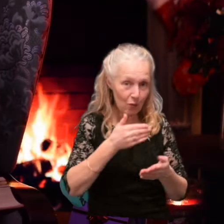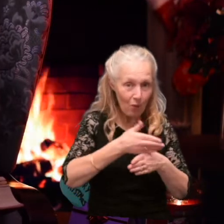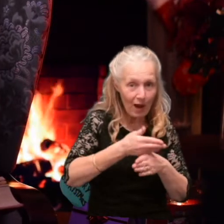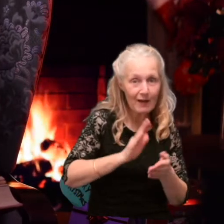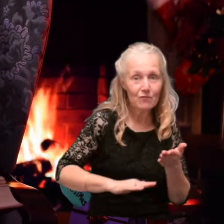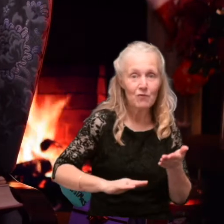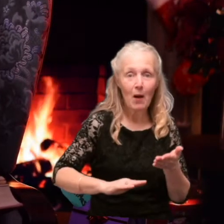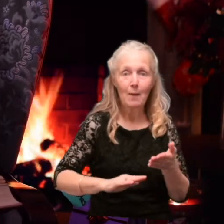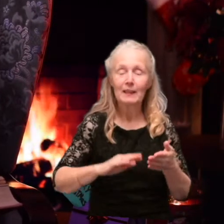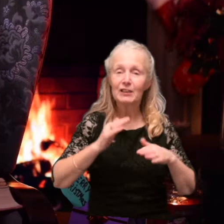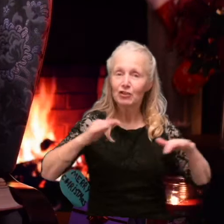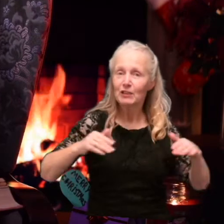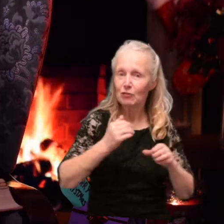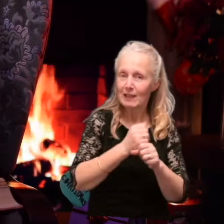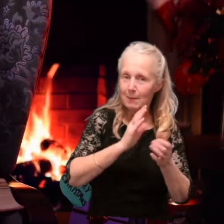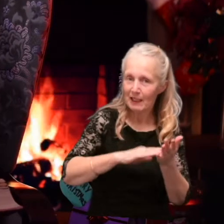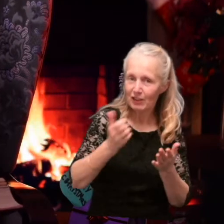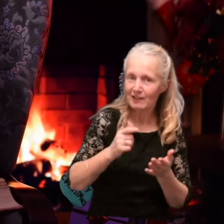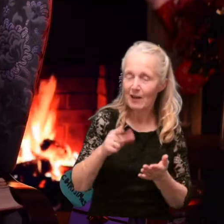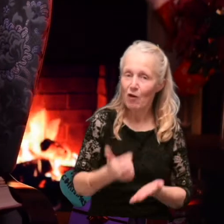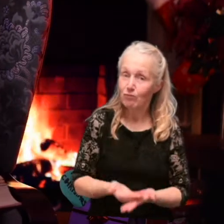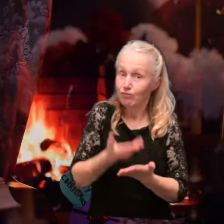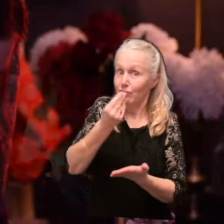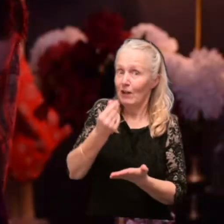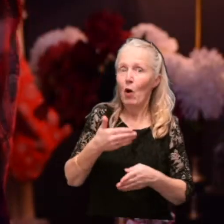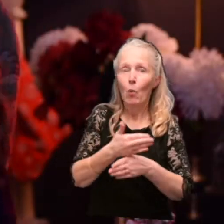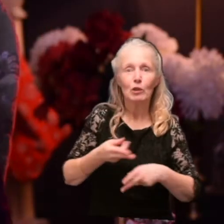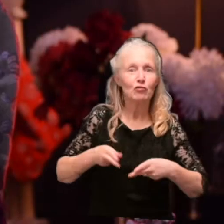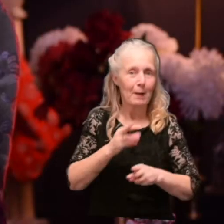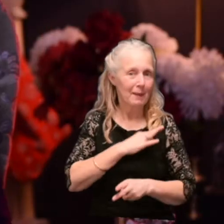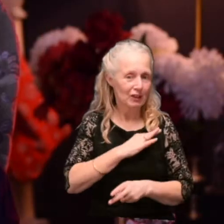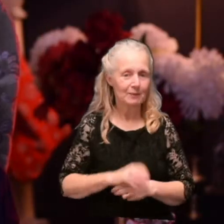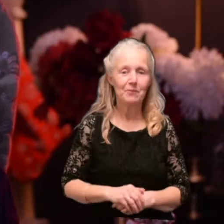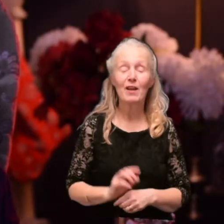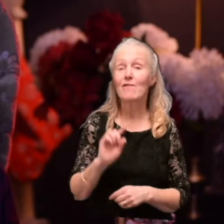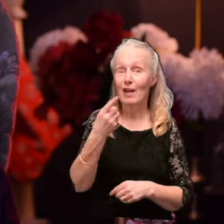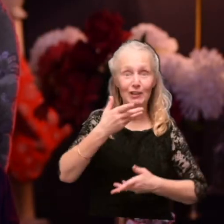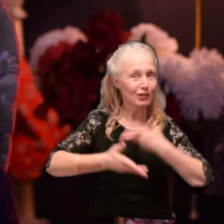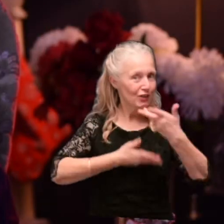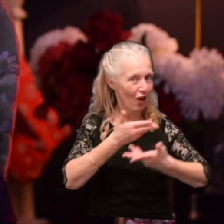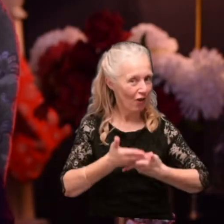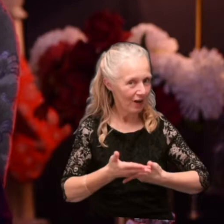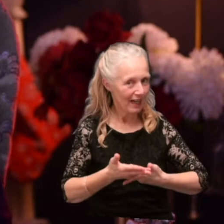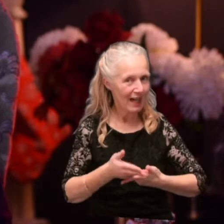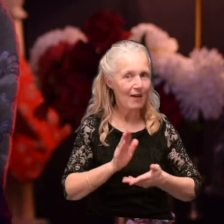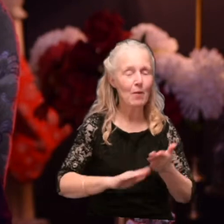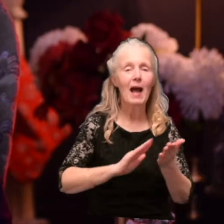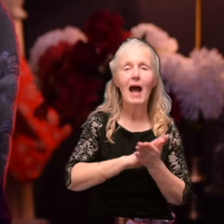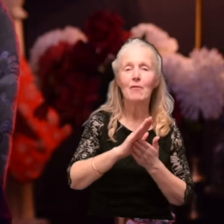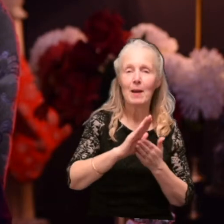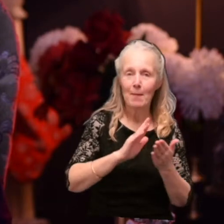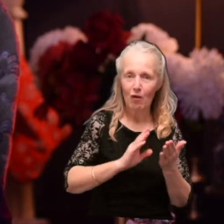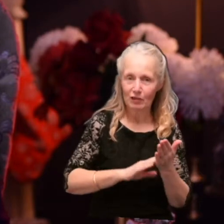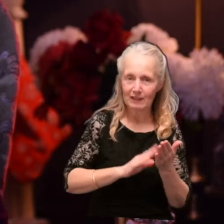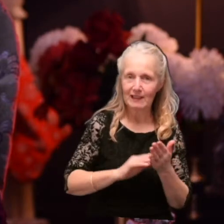all in aid of a wonderful charity called Wood Street Mission. The first story I have is from Harry Morris who's nine